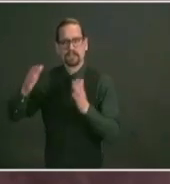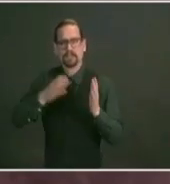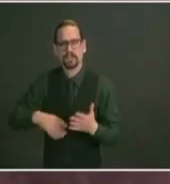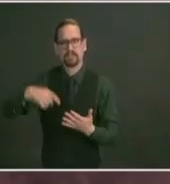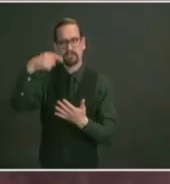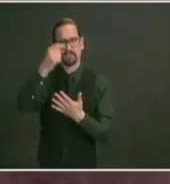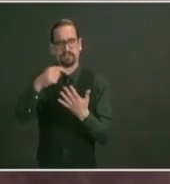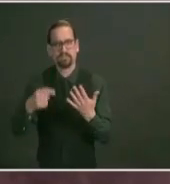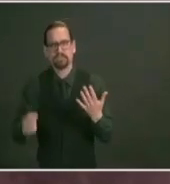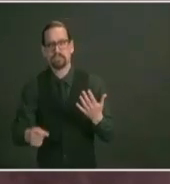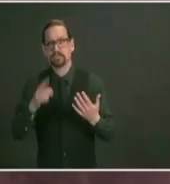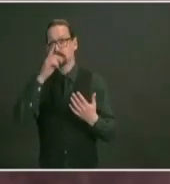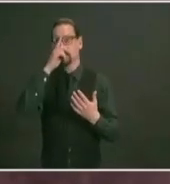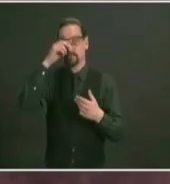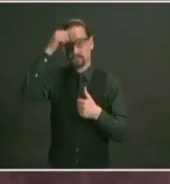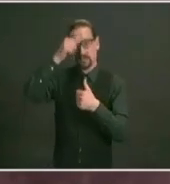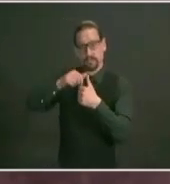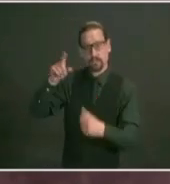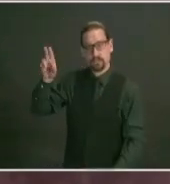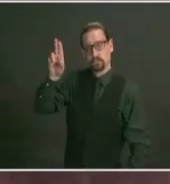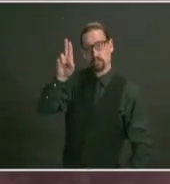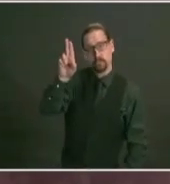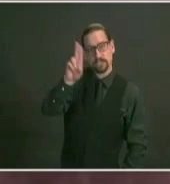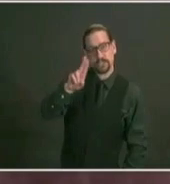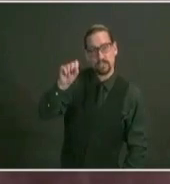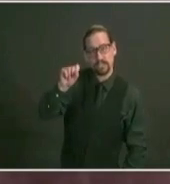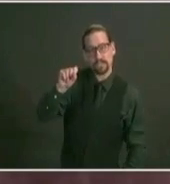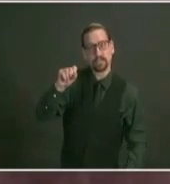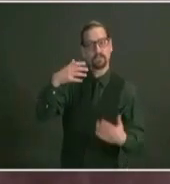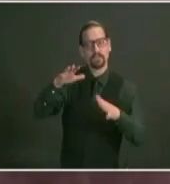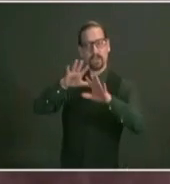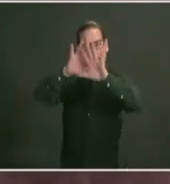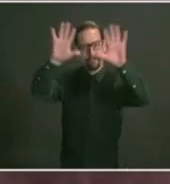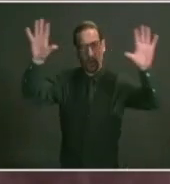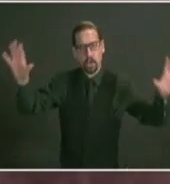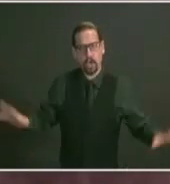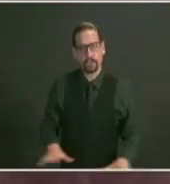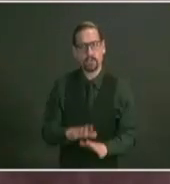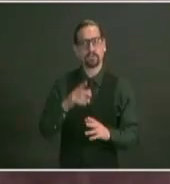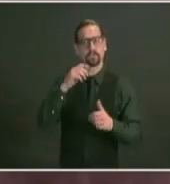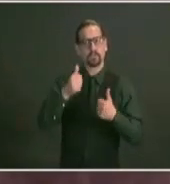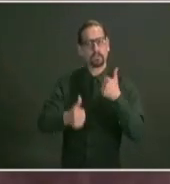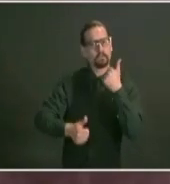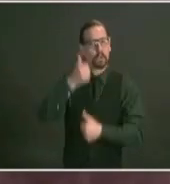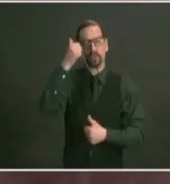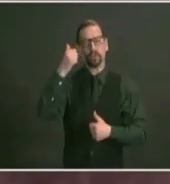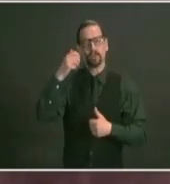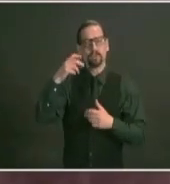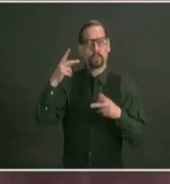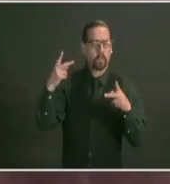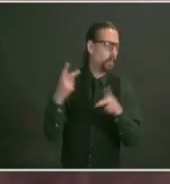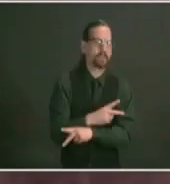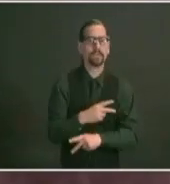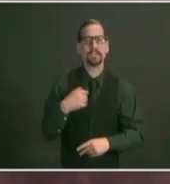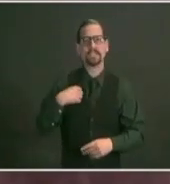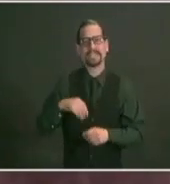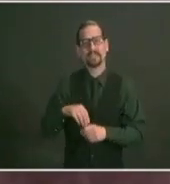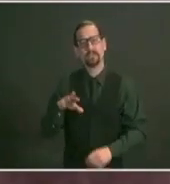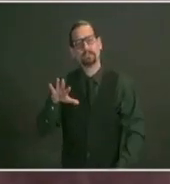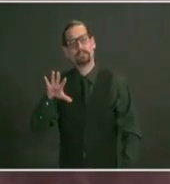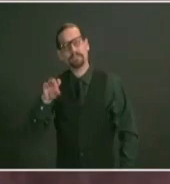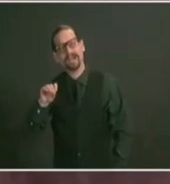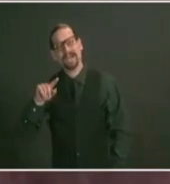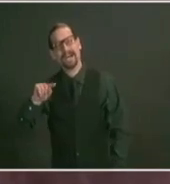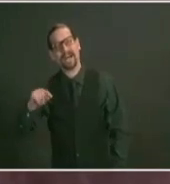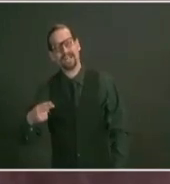five we're going to make sure that we're maintaining that level of vaccination so that we can be get to that point as quickly as the vaccines